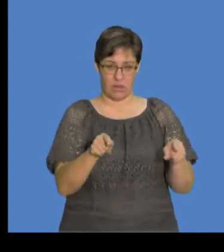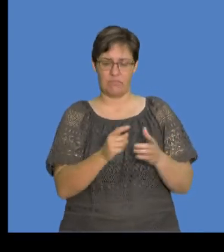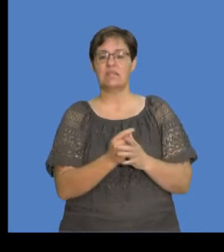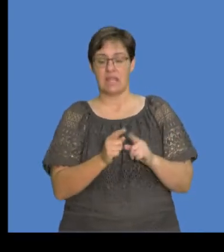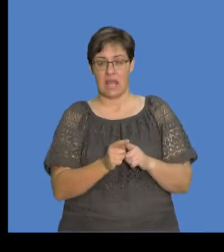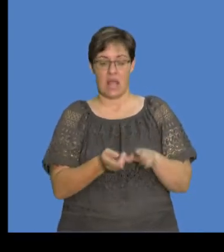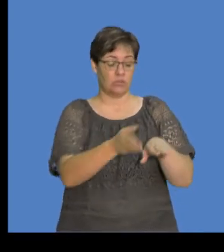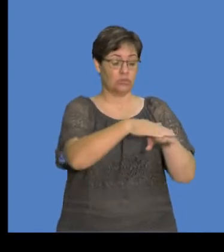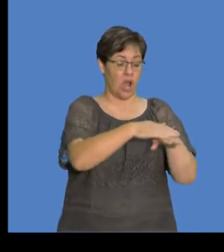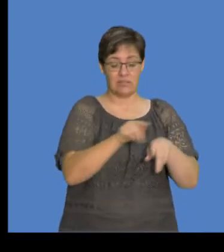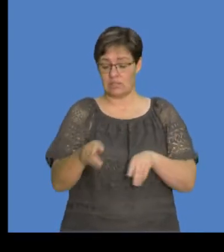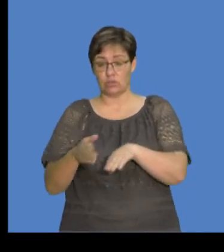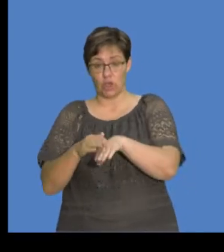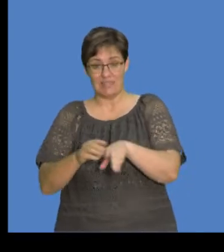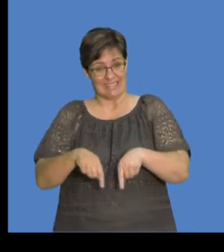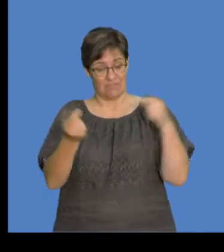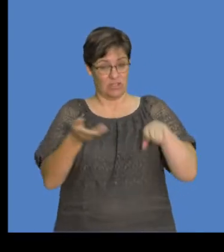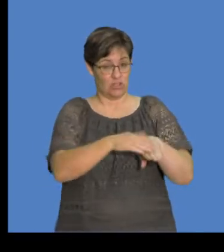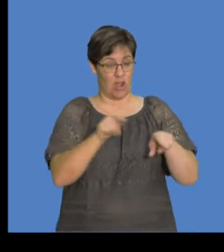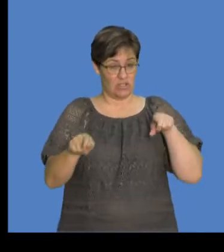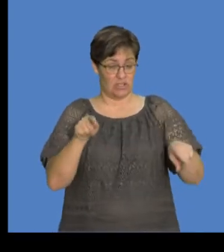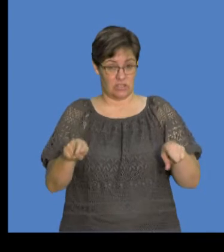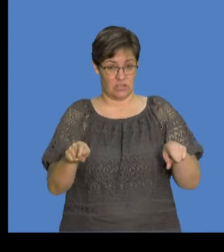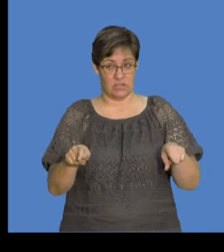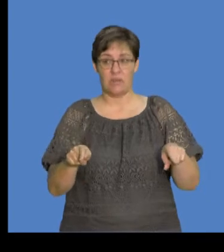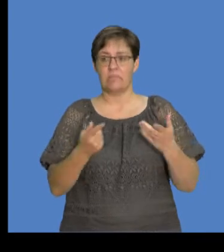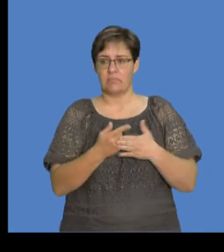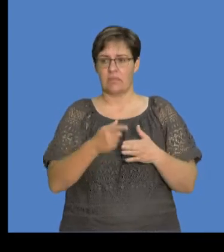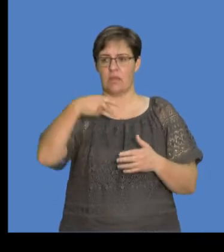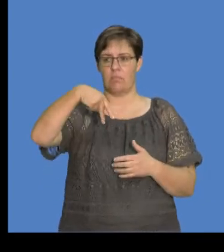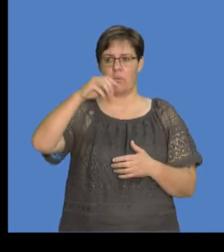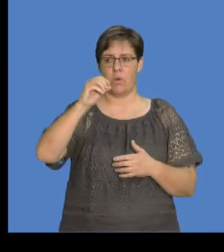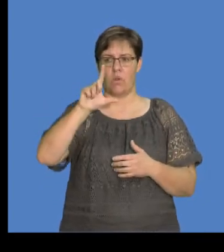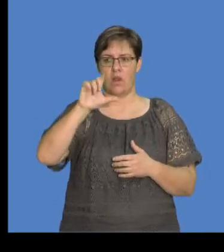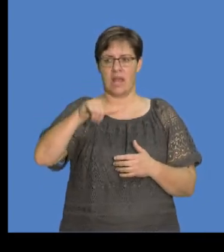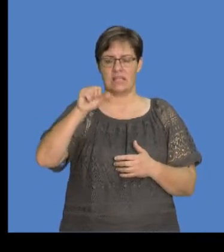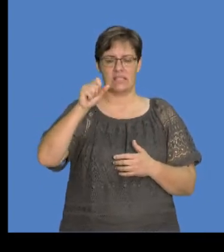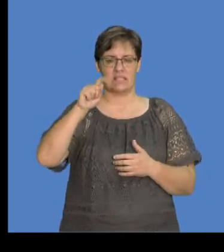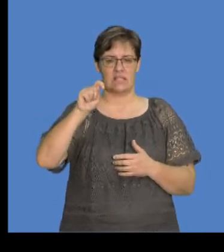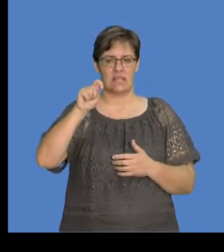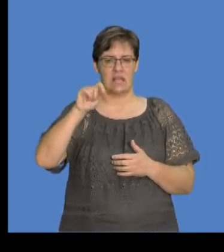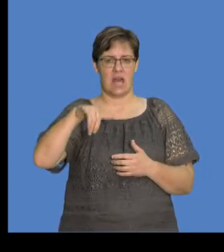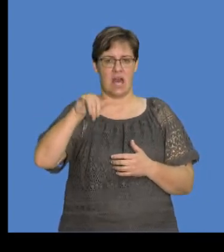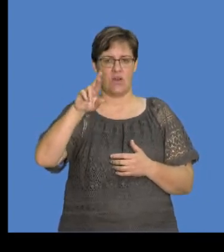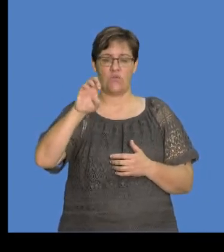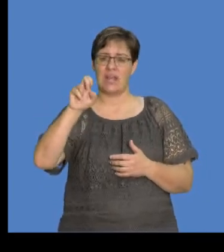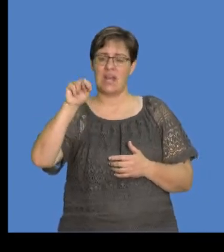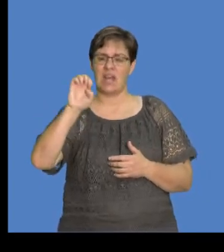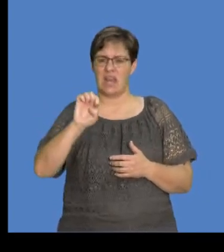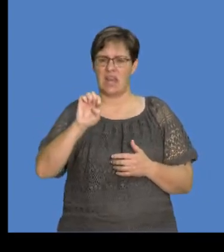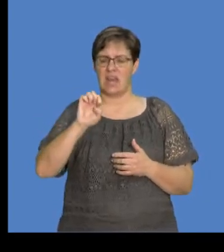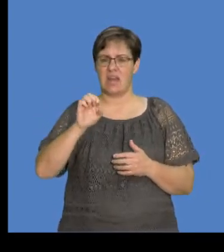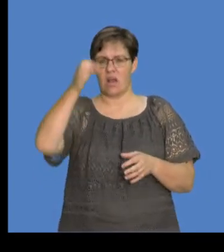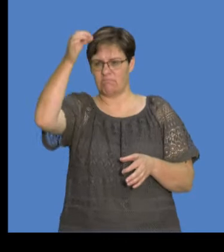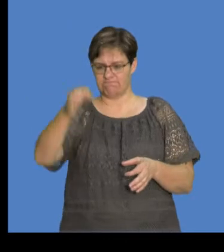oppositely charged polystyrene spheres. Now these polystyrene spheres are your typical materials that could be thought of